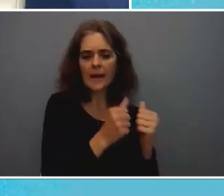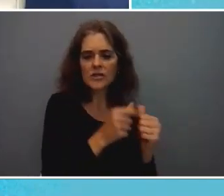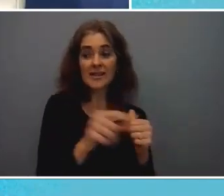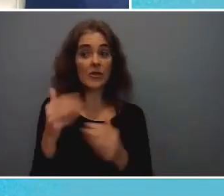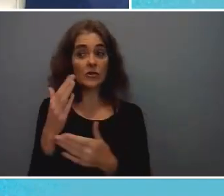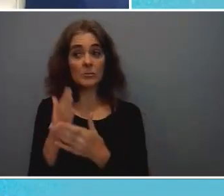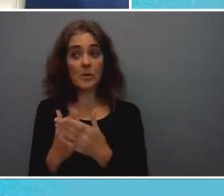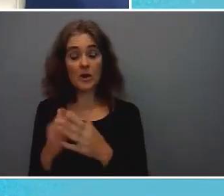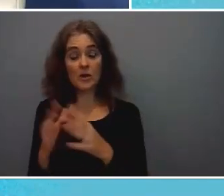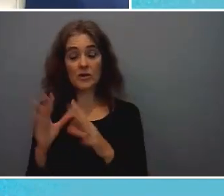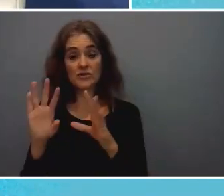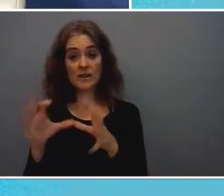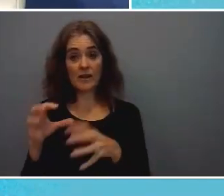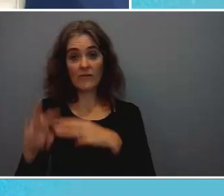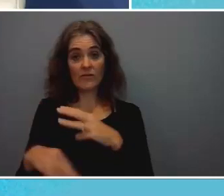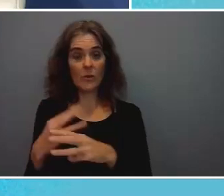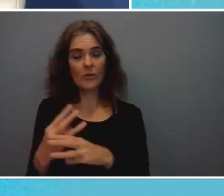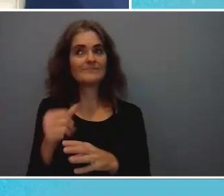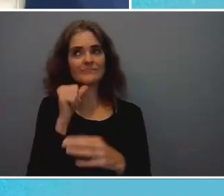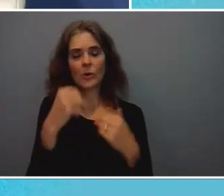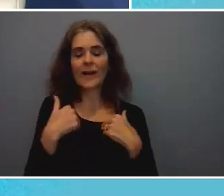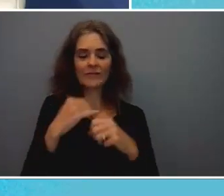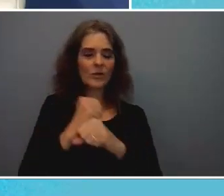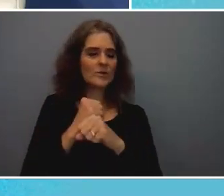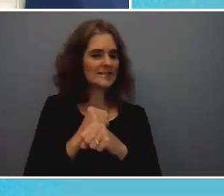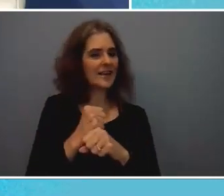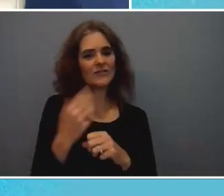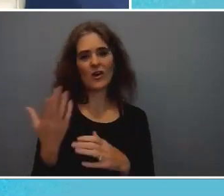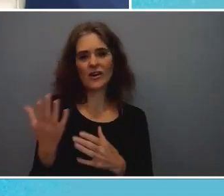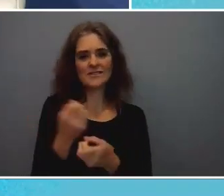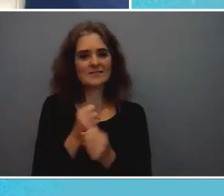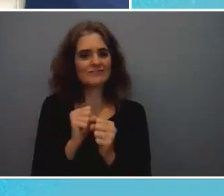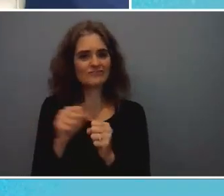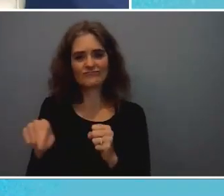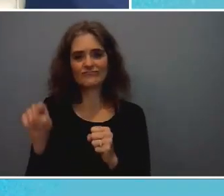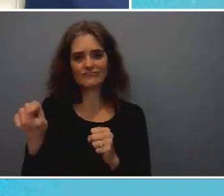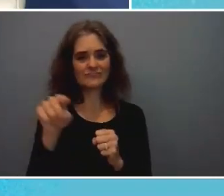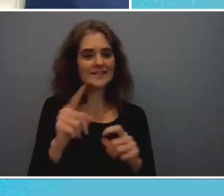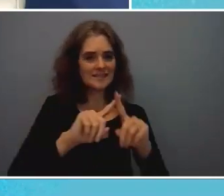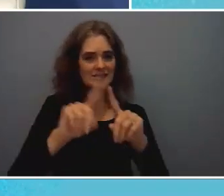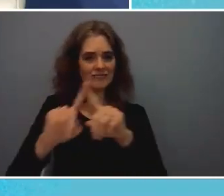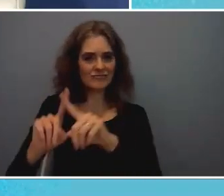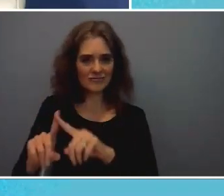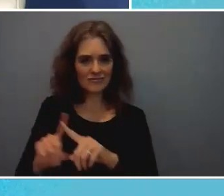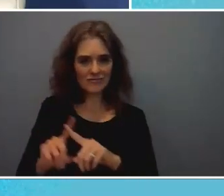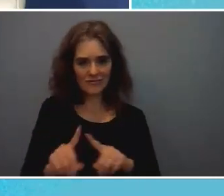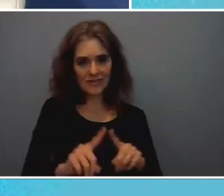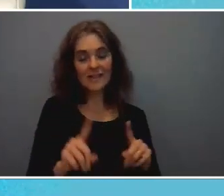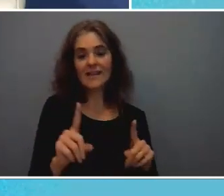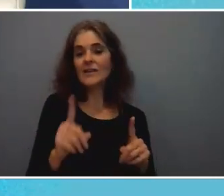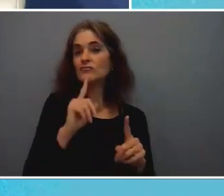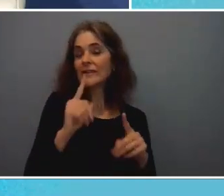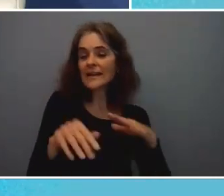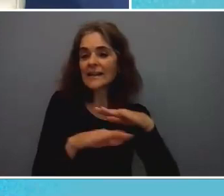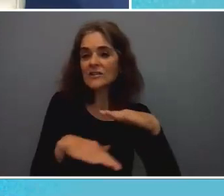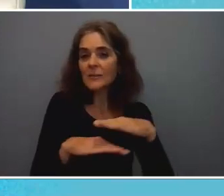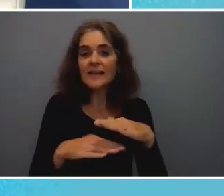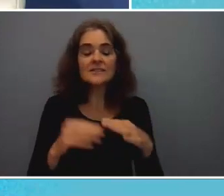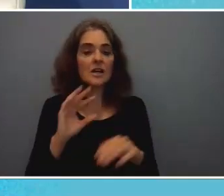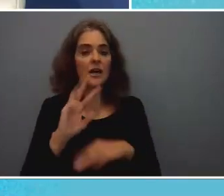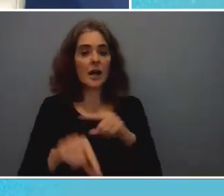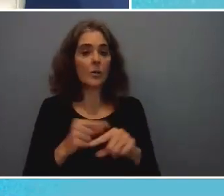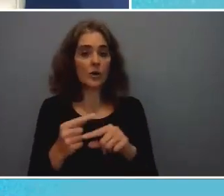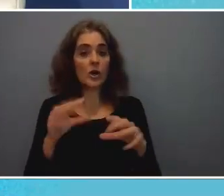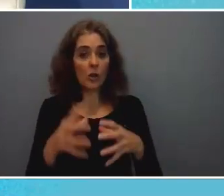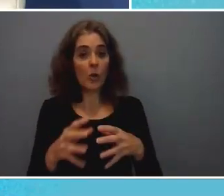safeguards as as we've seen in in certain parts of the world it really is incumbent upon our global institutions to think